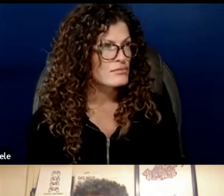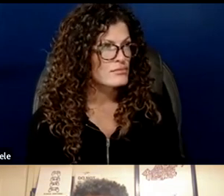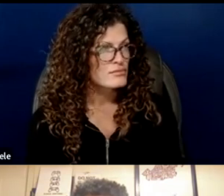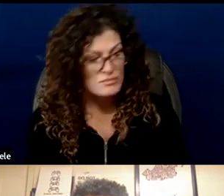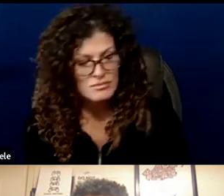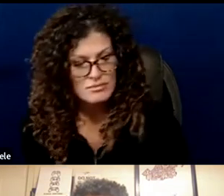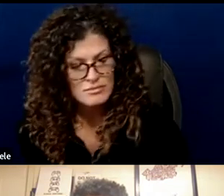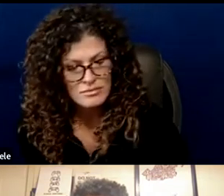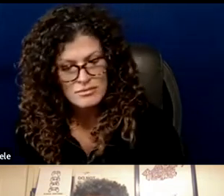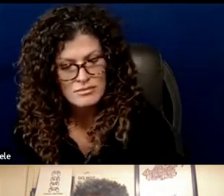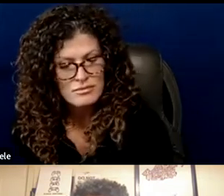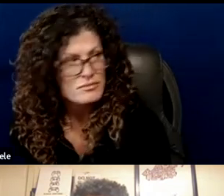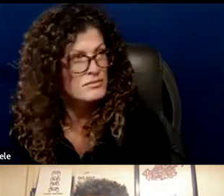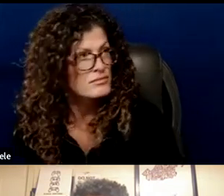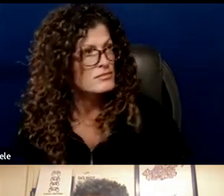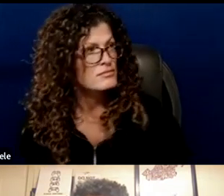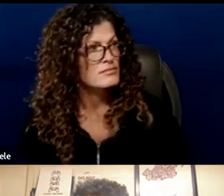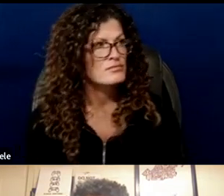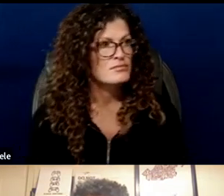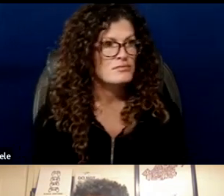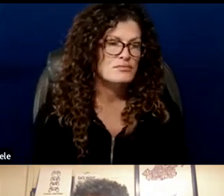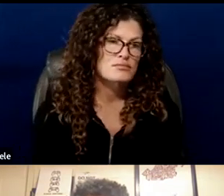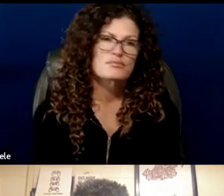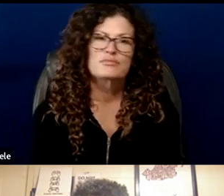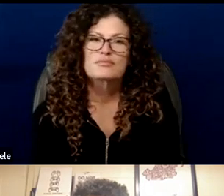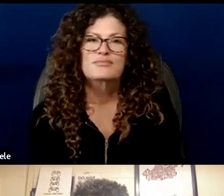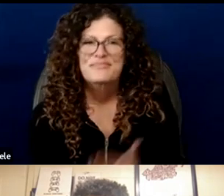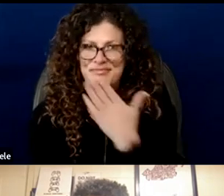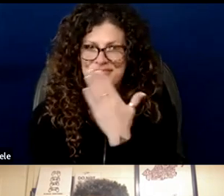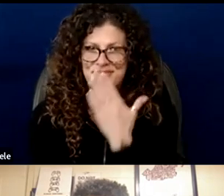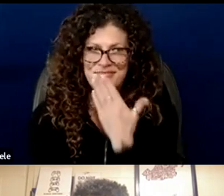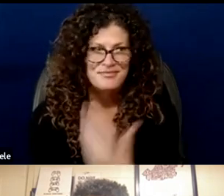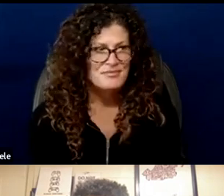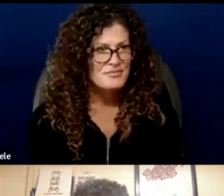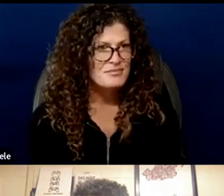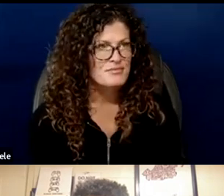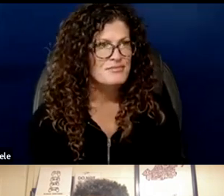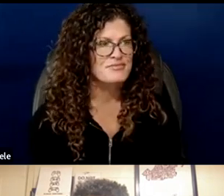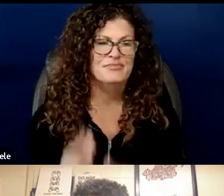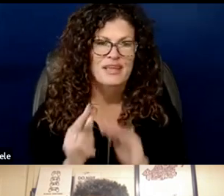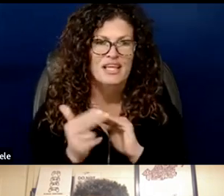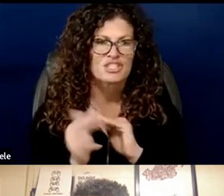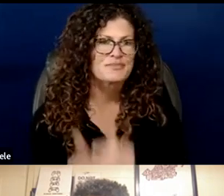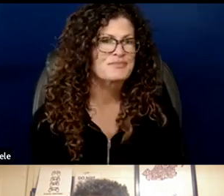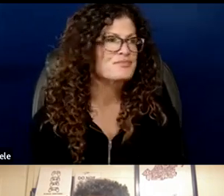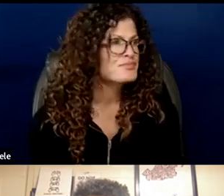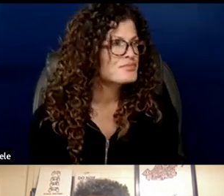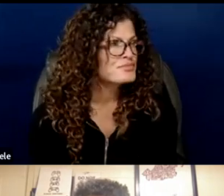começar de aqui é breve obrigado thank you very much thank you very much in our haitian creole interpreter please